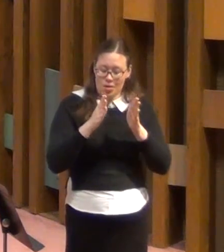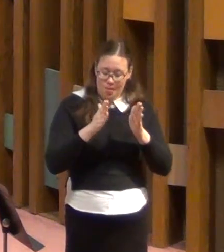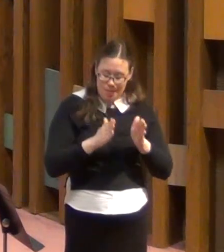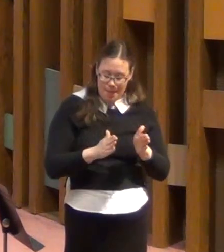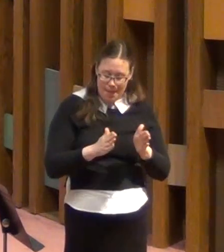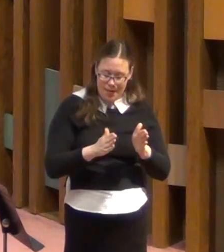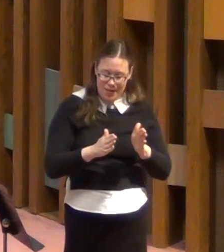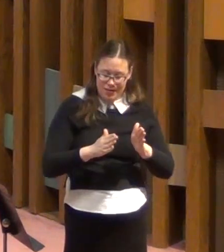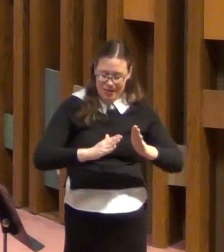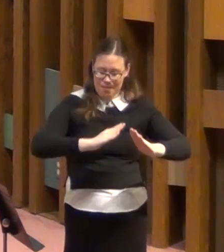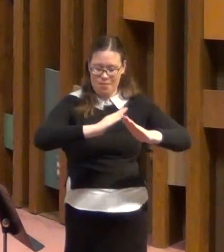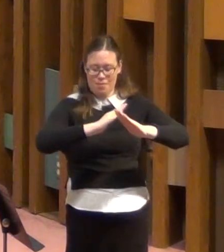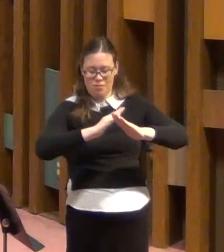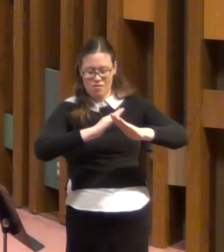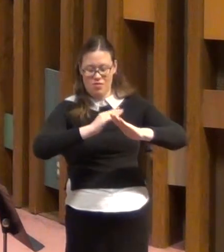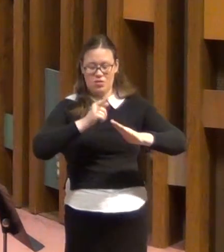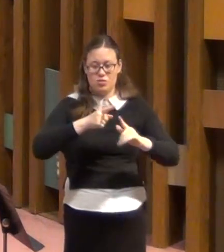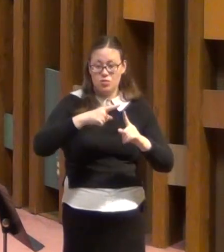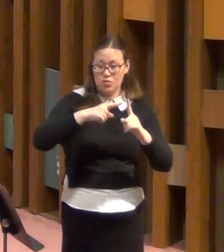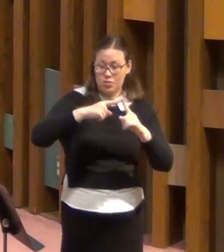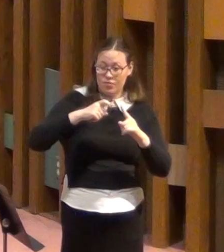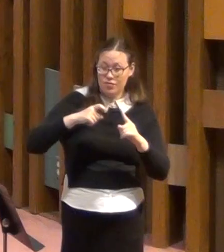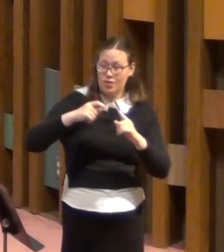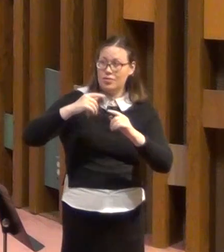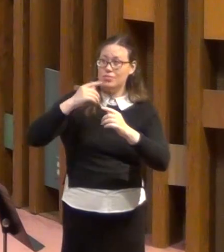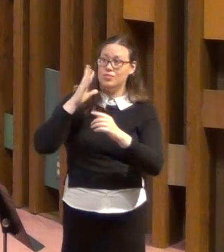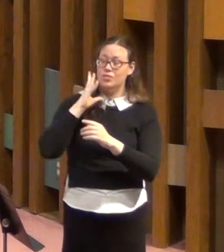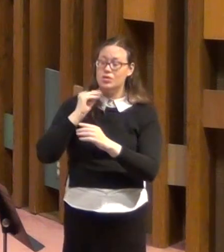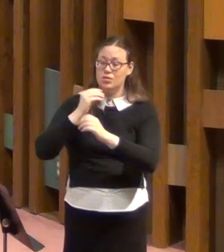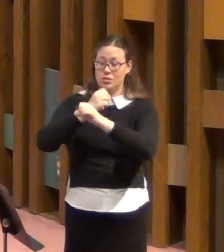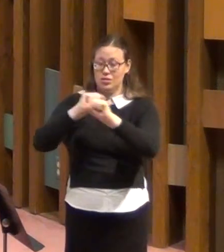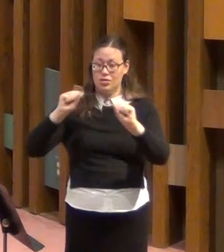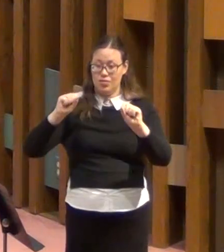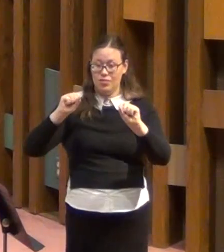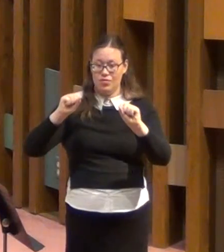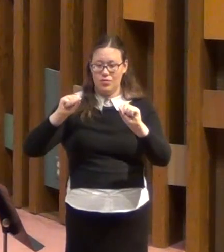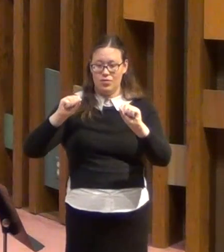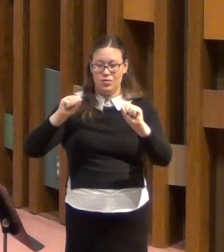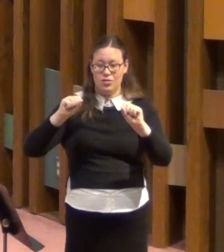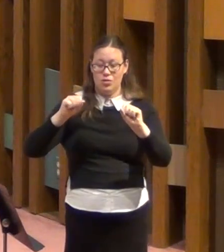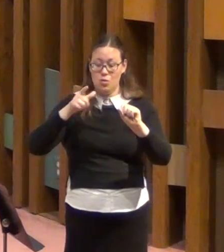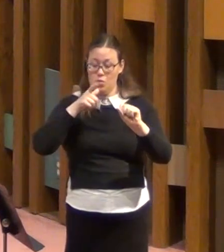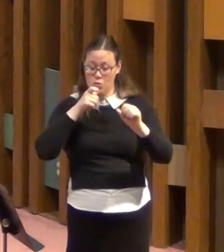way of your deliverance is the person in the mirror.